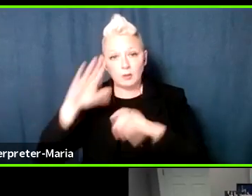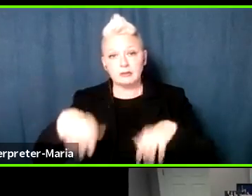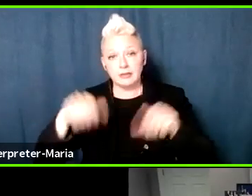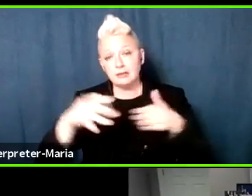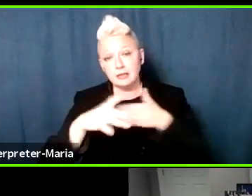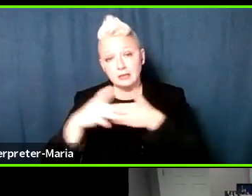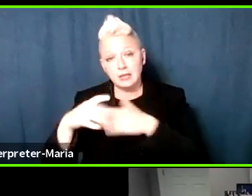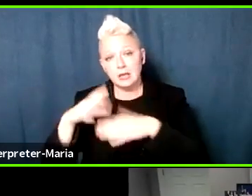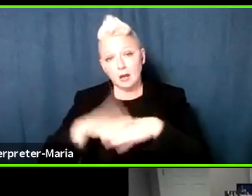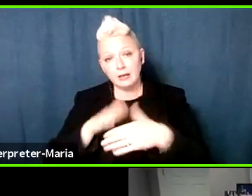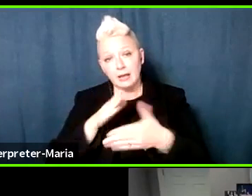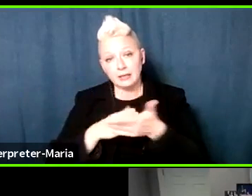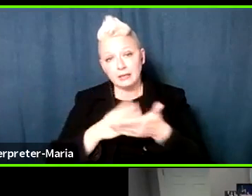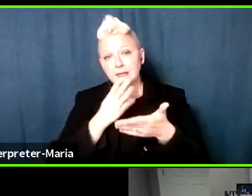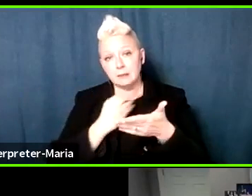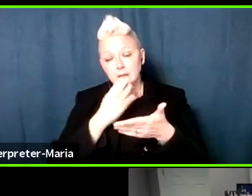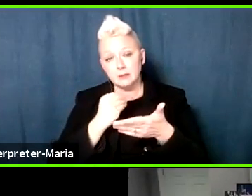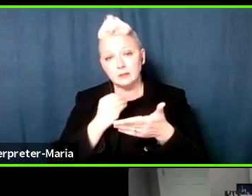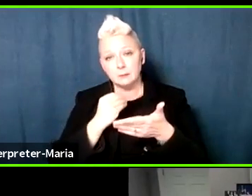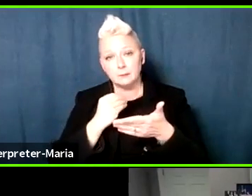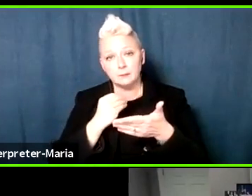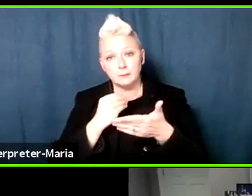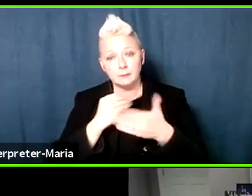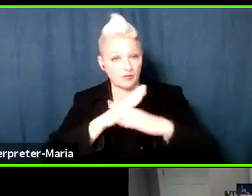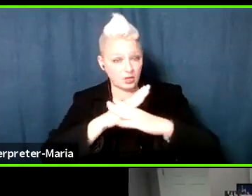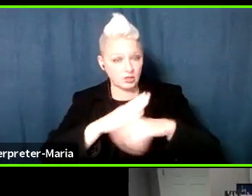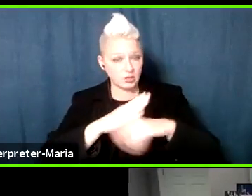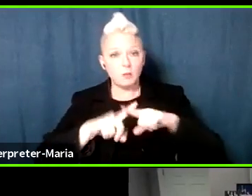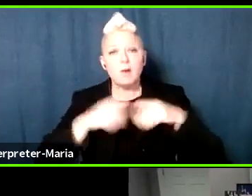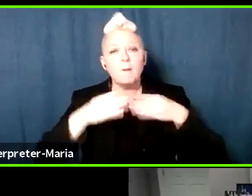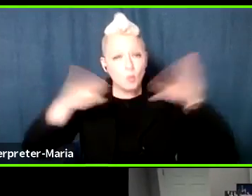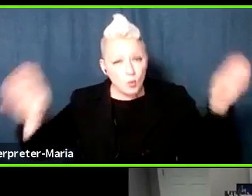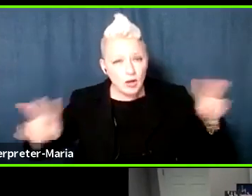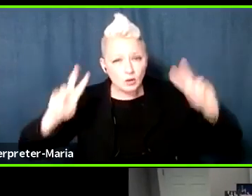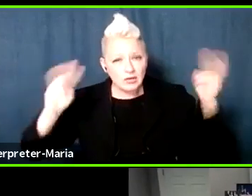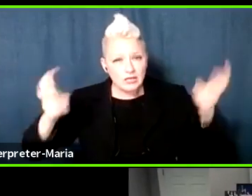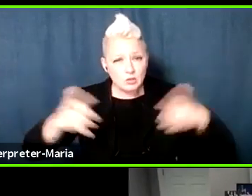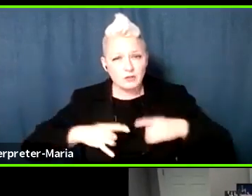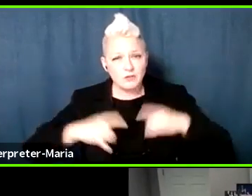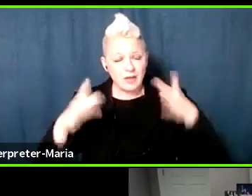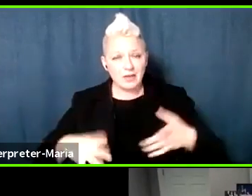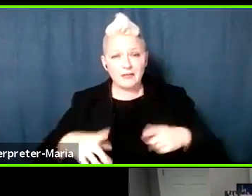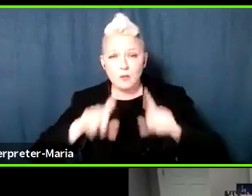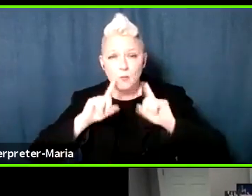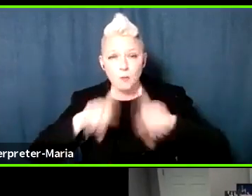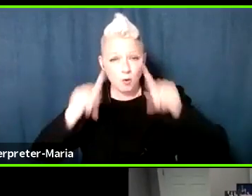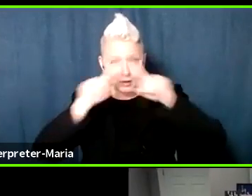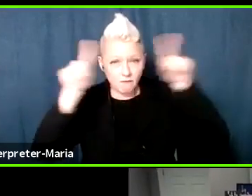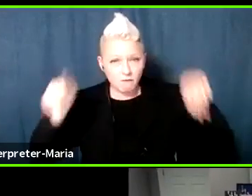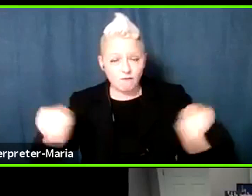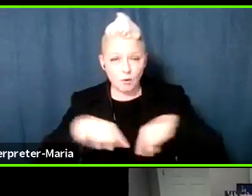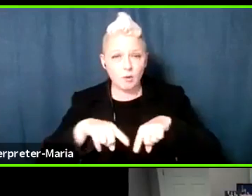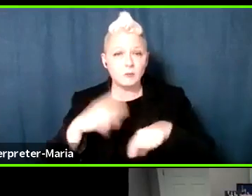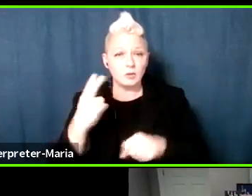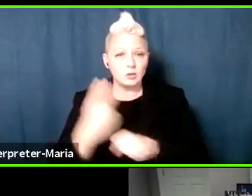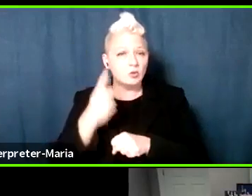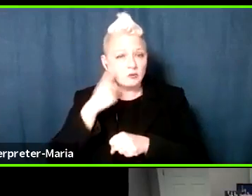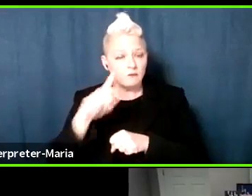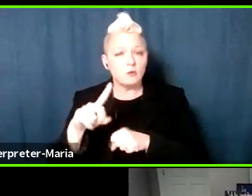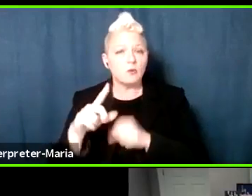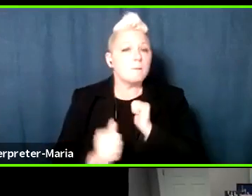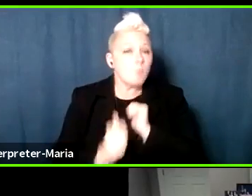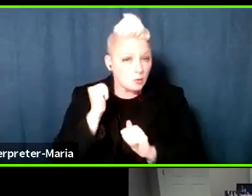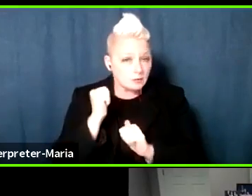but there are, uh, broader issues of hate here. So that reporting form is, is, uh, mostly used for issues of anti-Semitism.